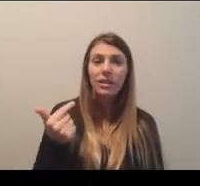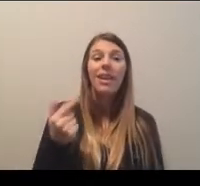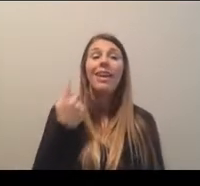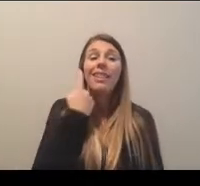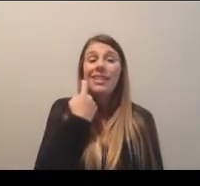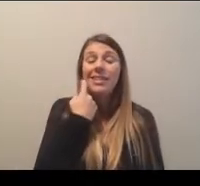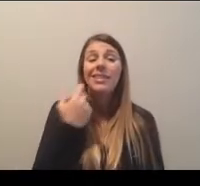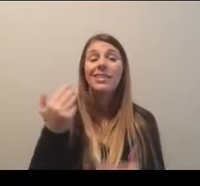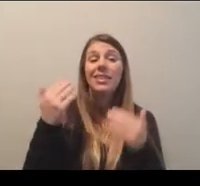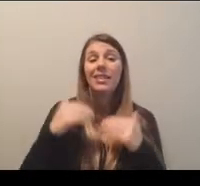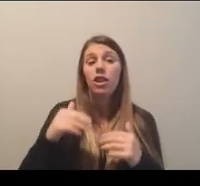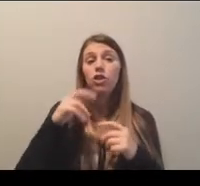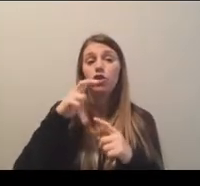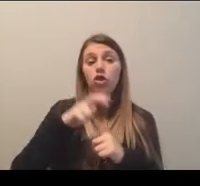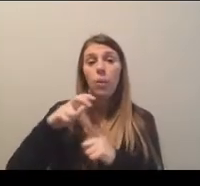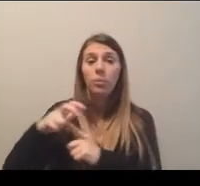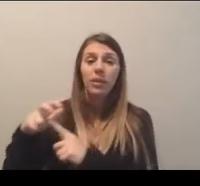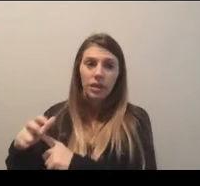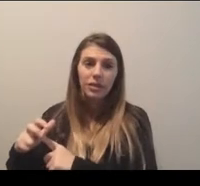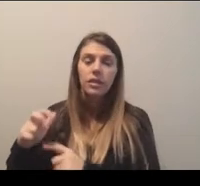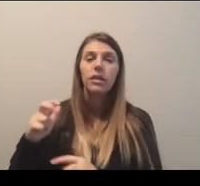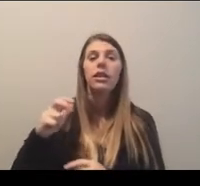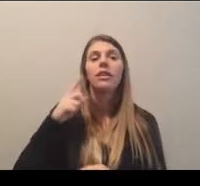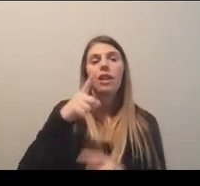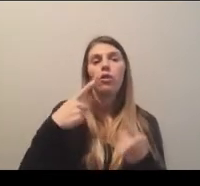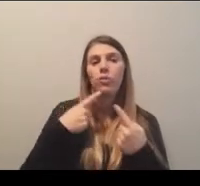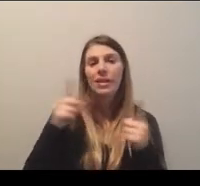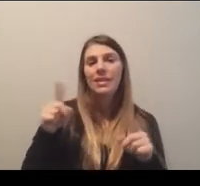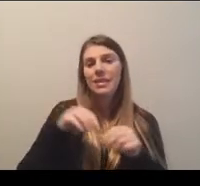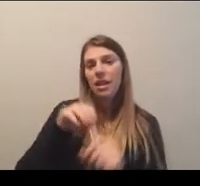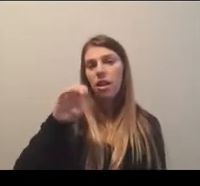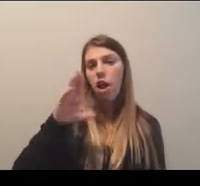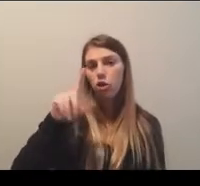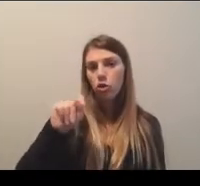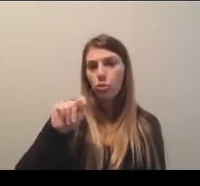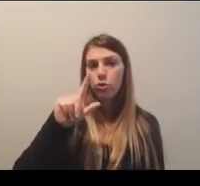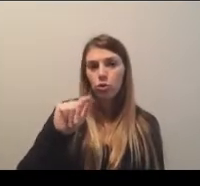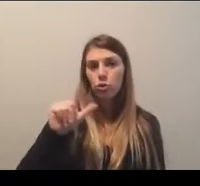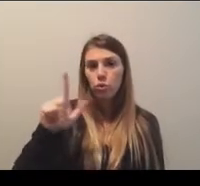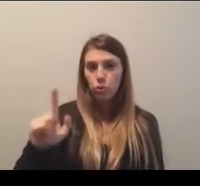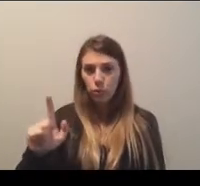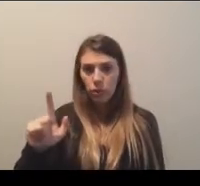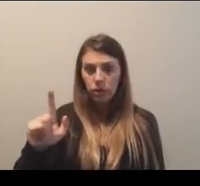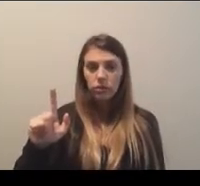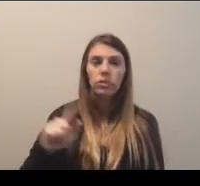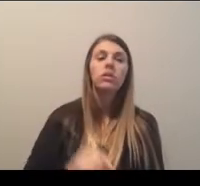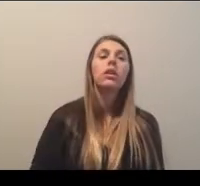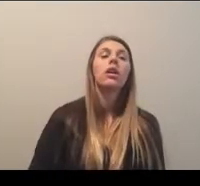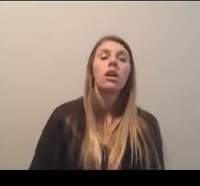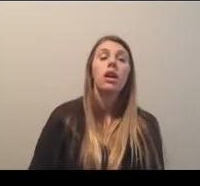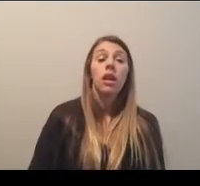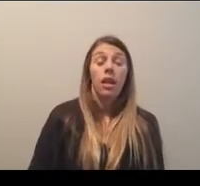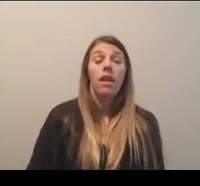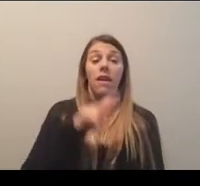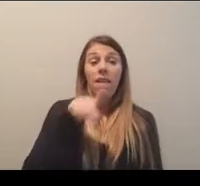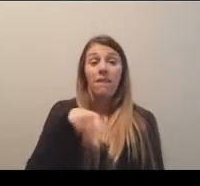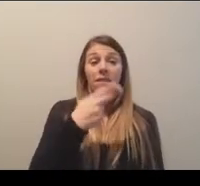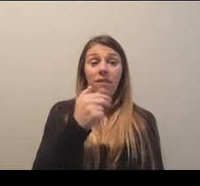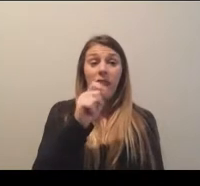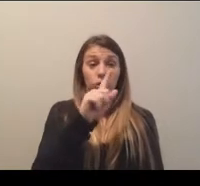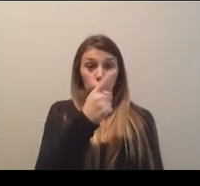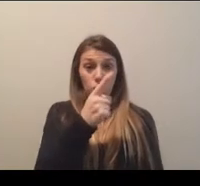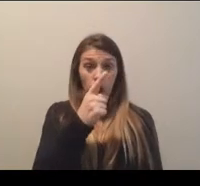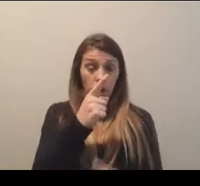the review of all other championships was released in October 2021. When the phase one report was